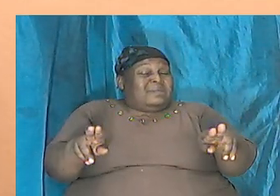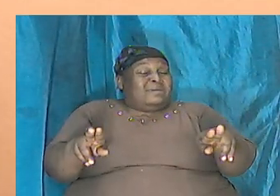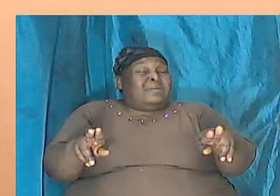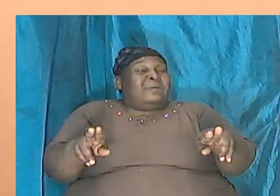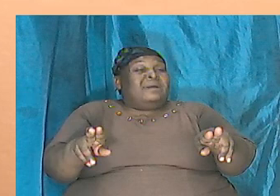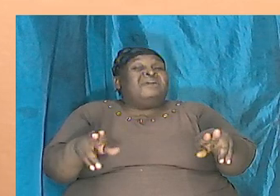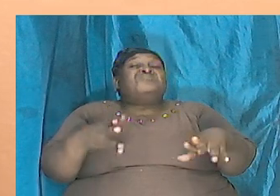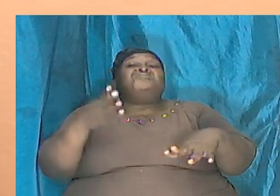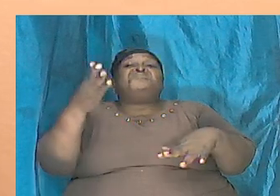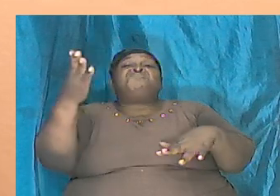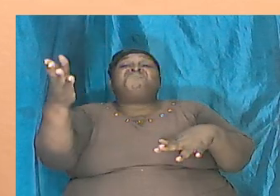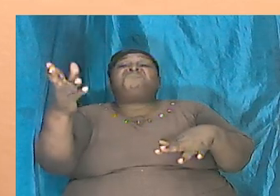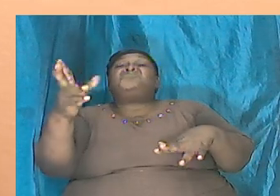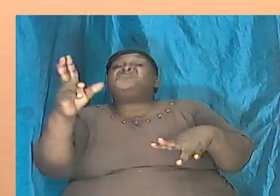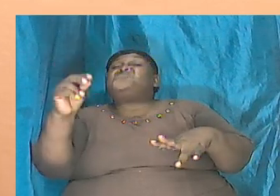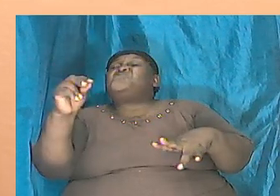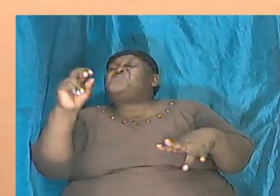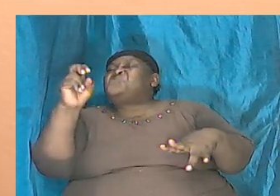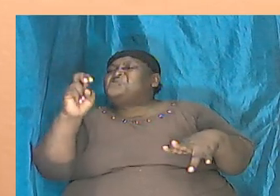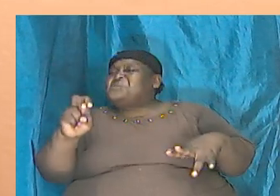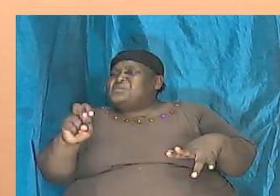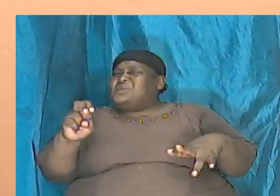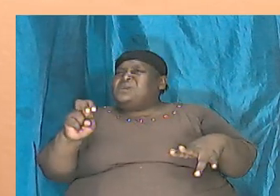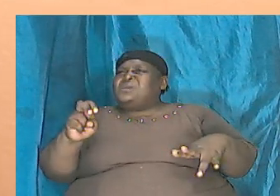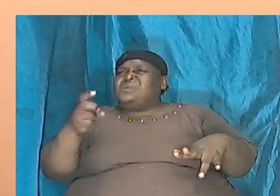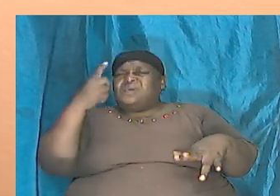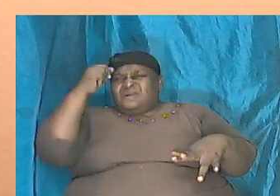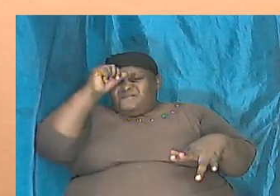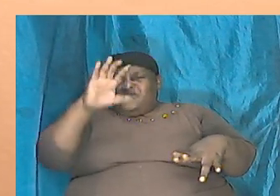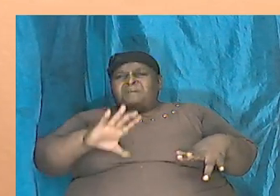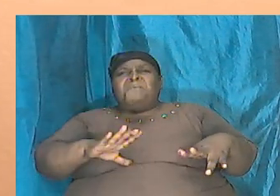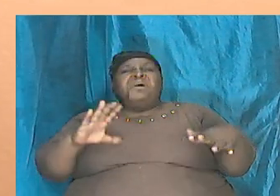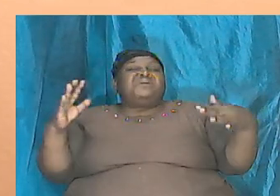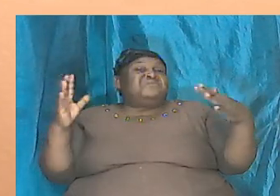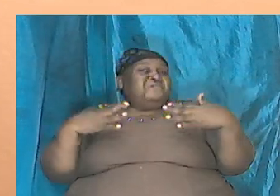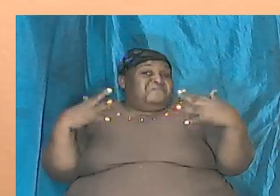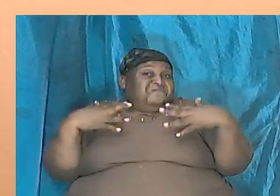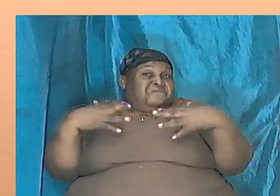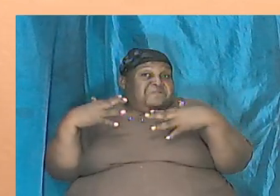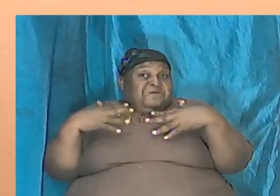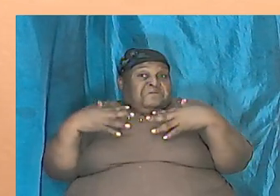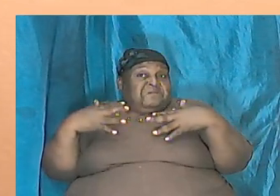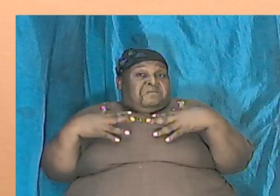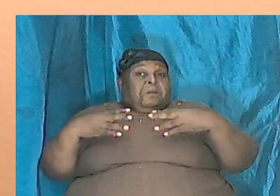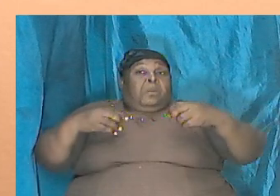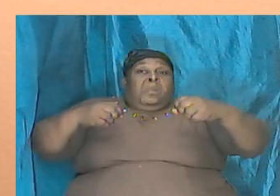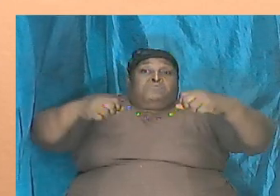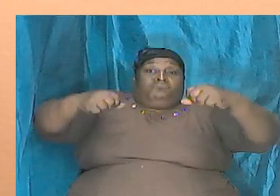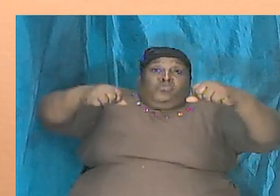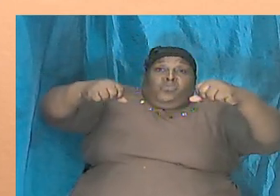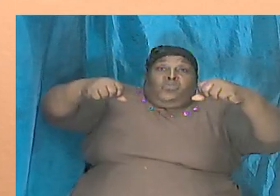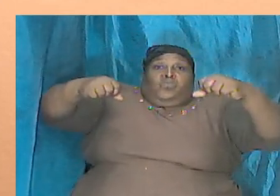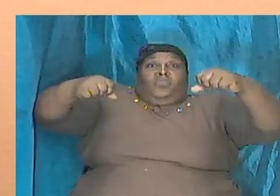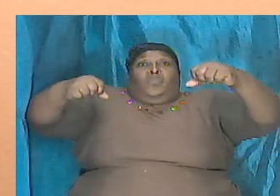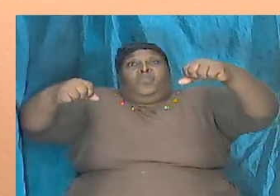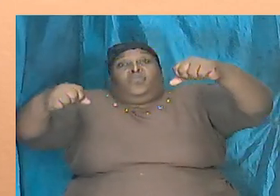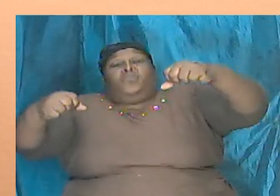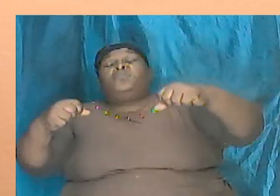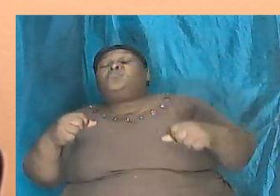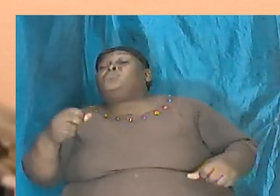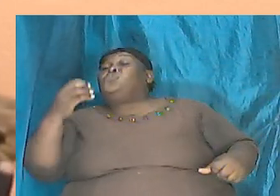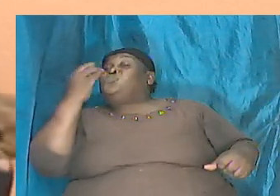there was no need for man to fear that these mammoth beasts would eat them because